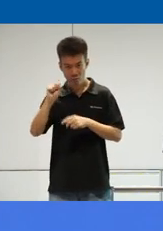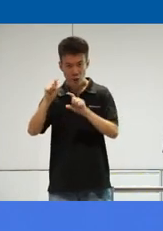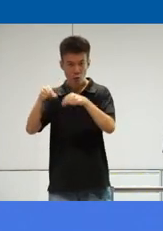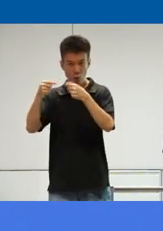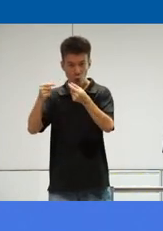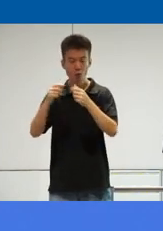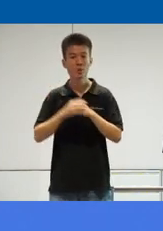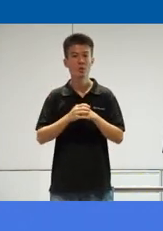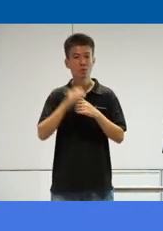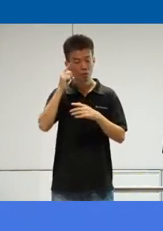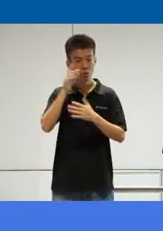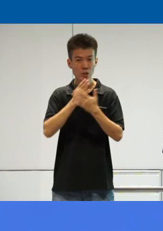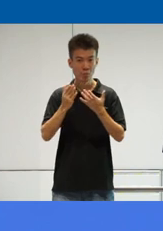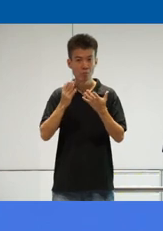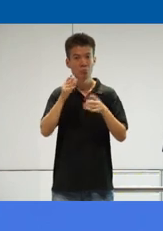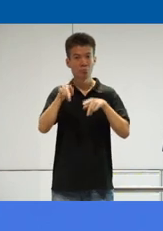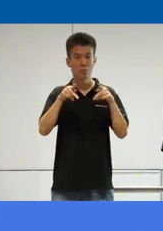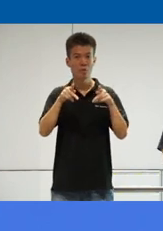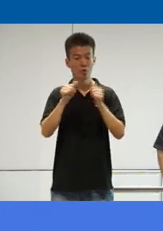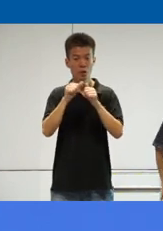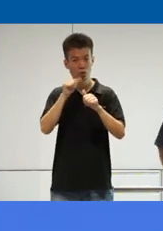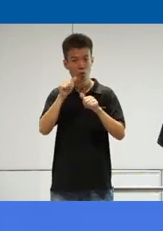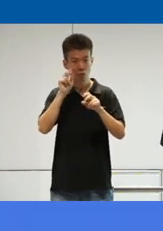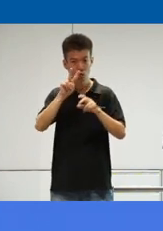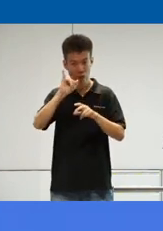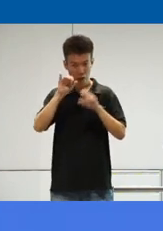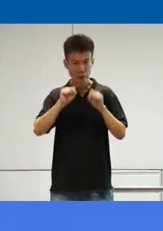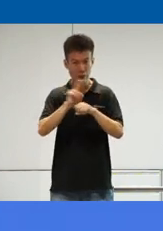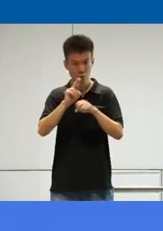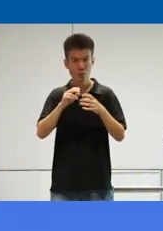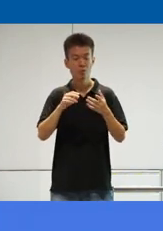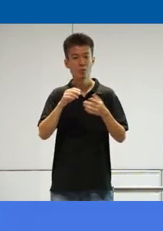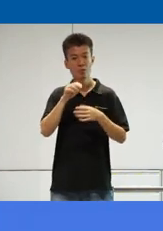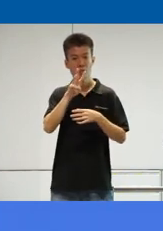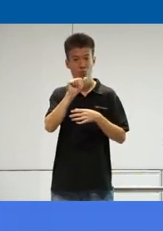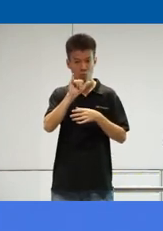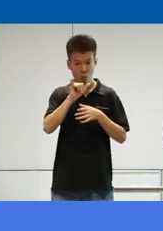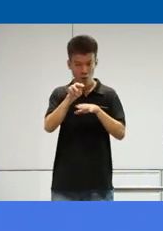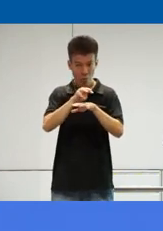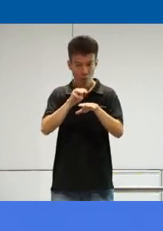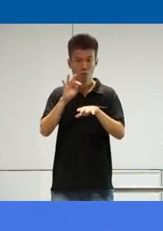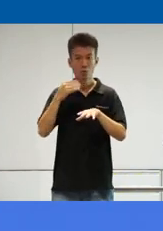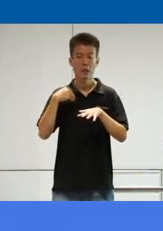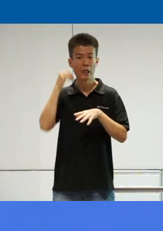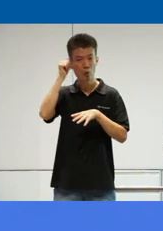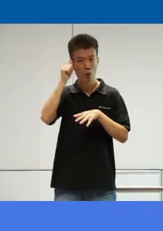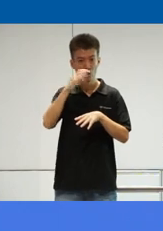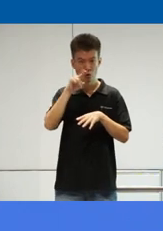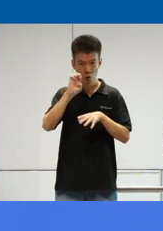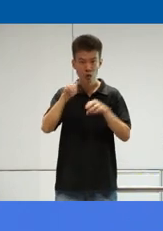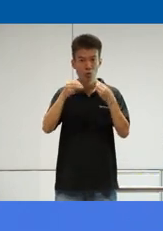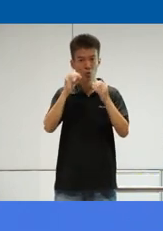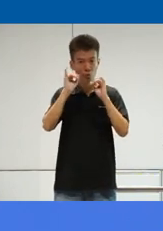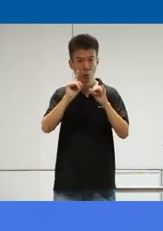something that people who are not vision impaired can use, and even Waymap as well, to have audio cues that give you instructions